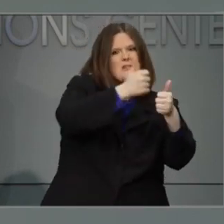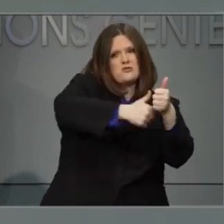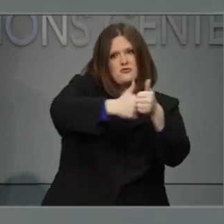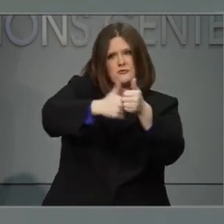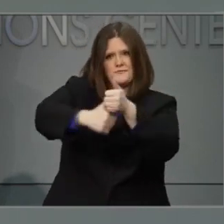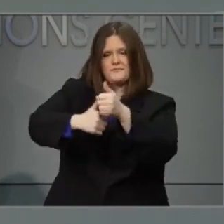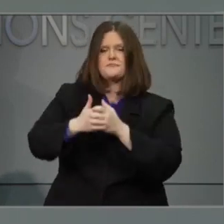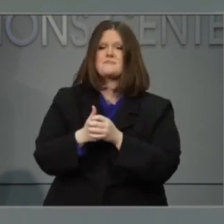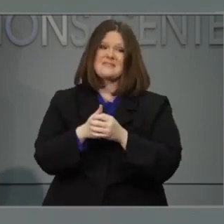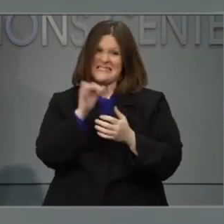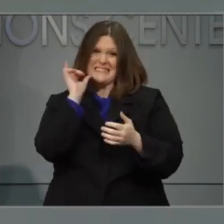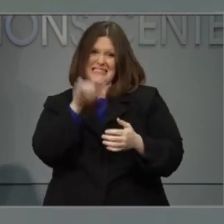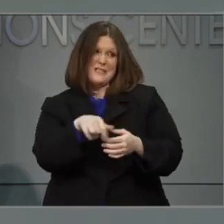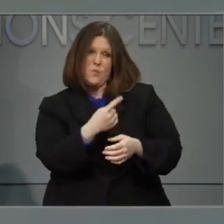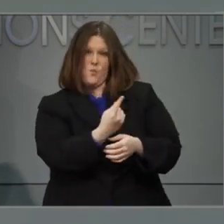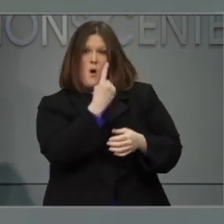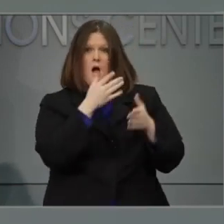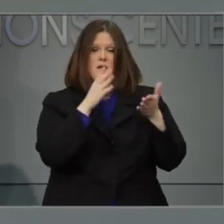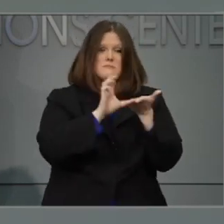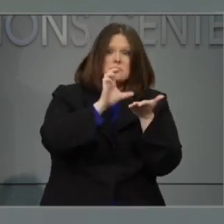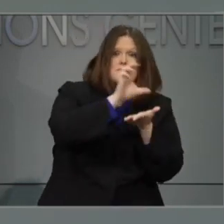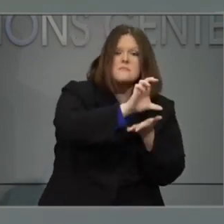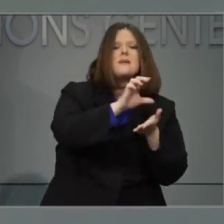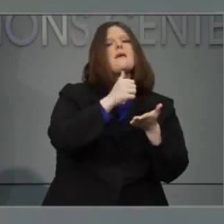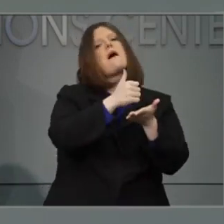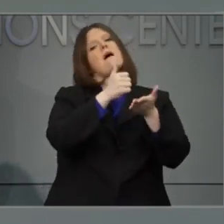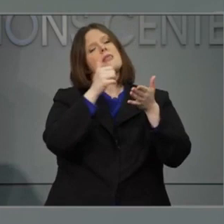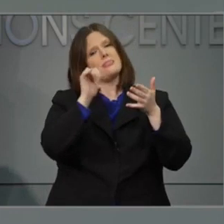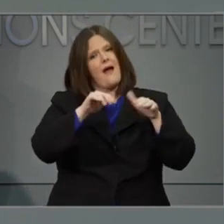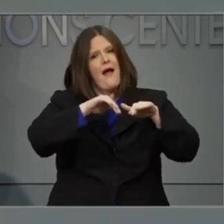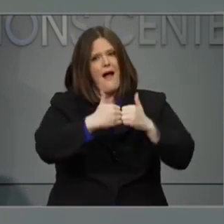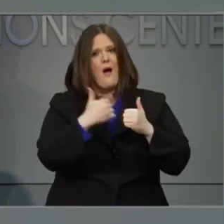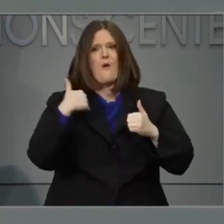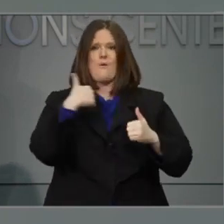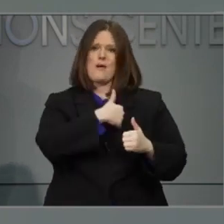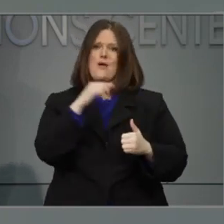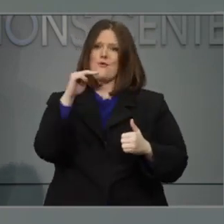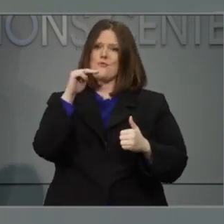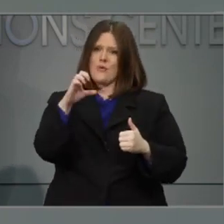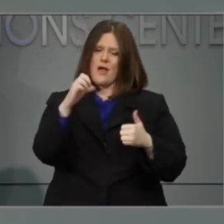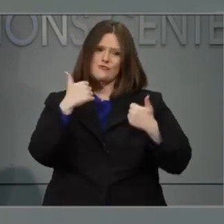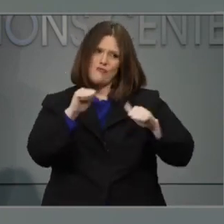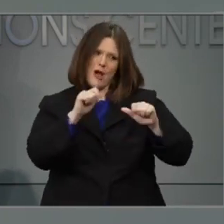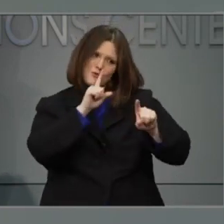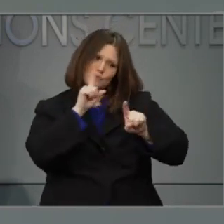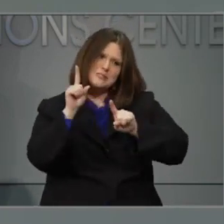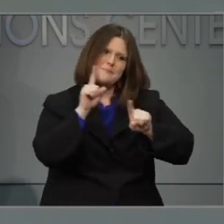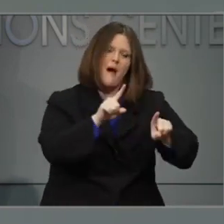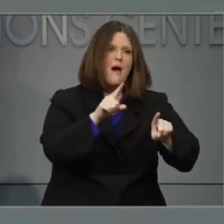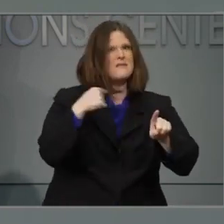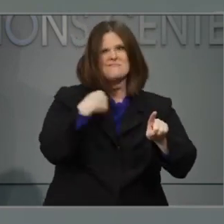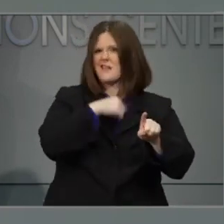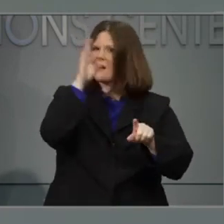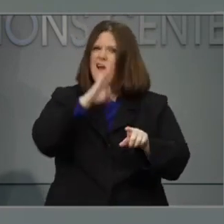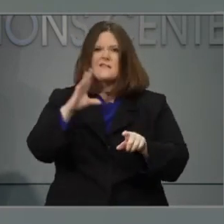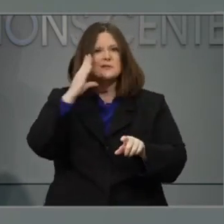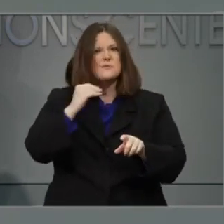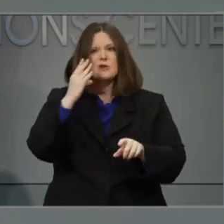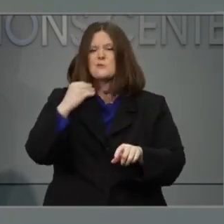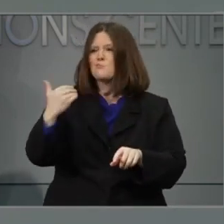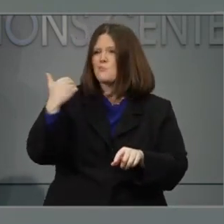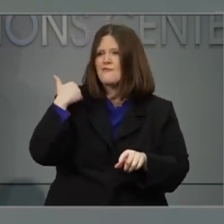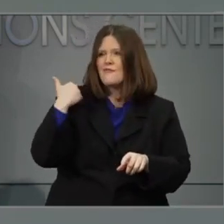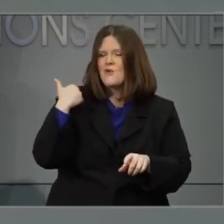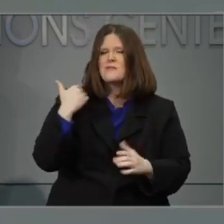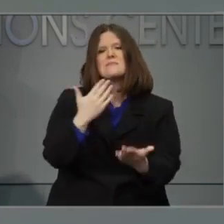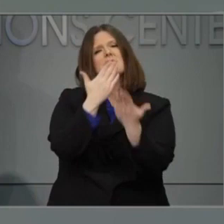team North Carolina is trying to respond to this unprecedented crisis. Thank you for all you're doing to do